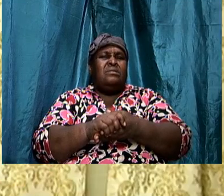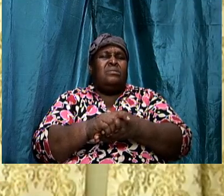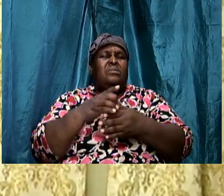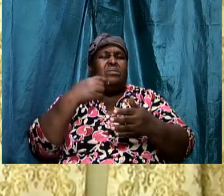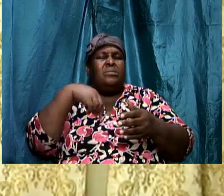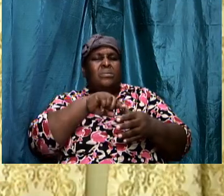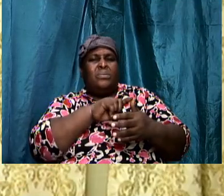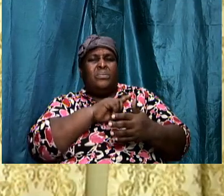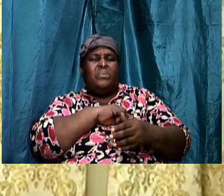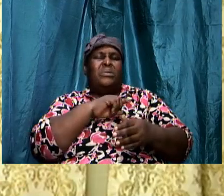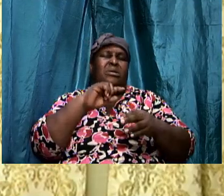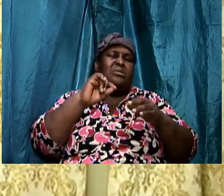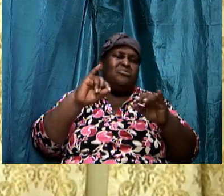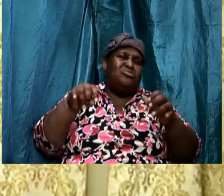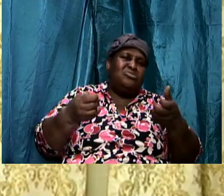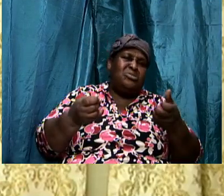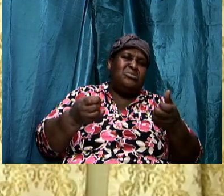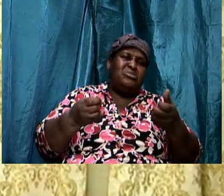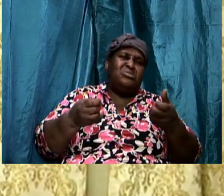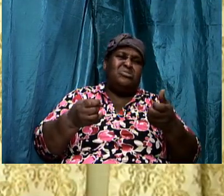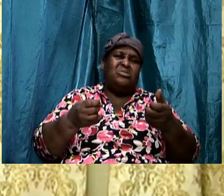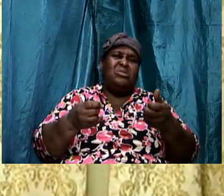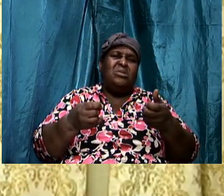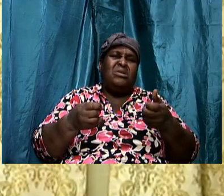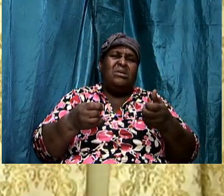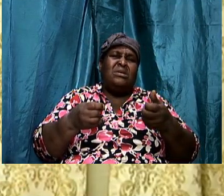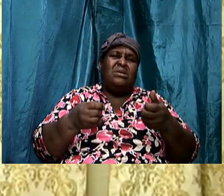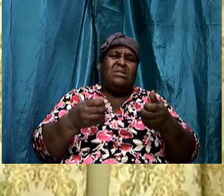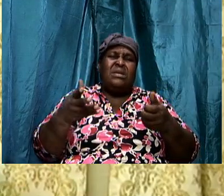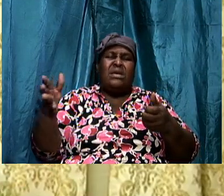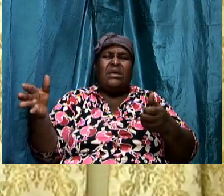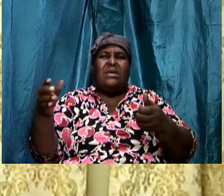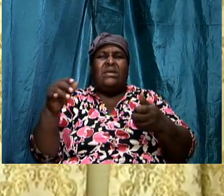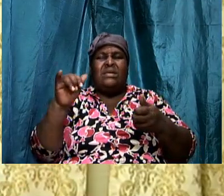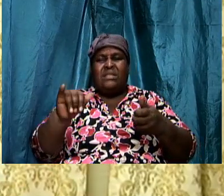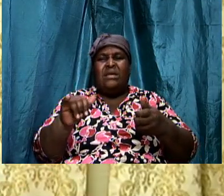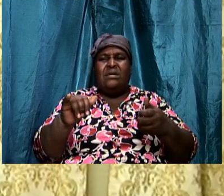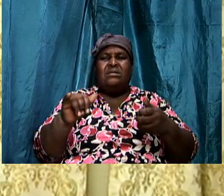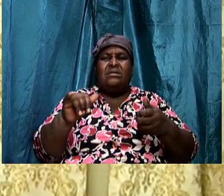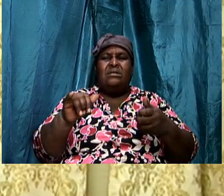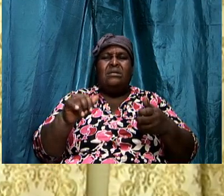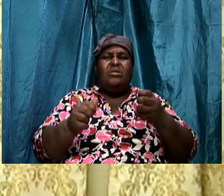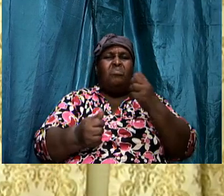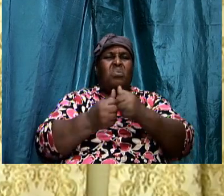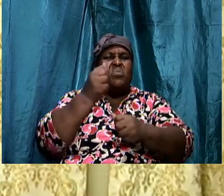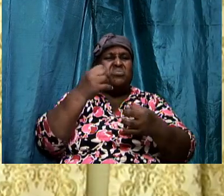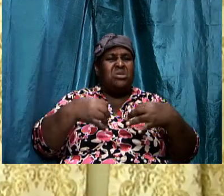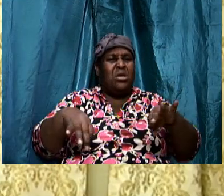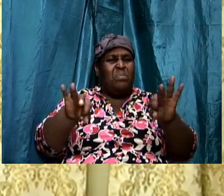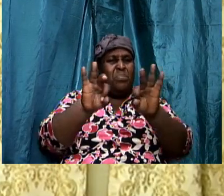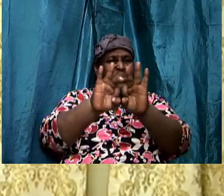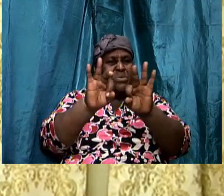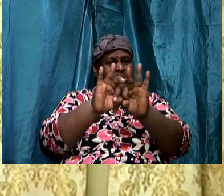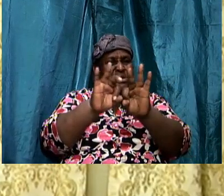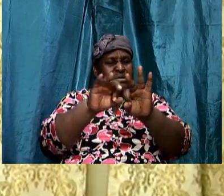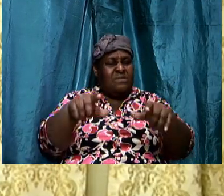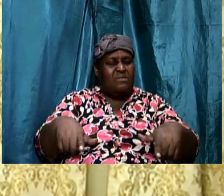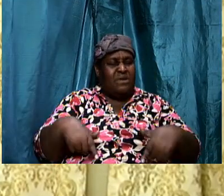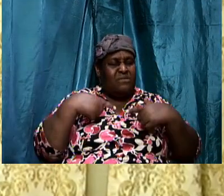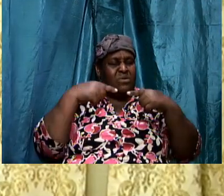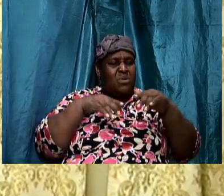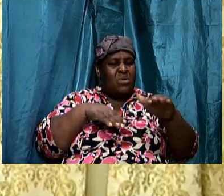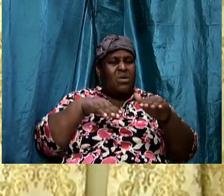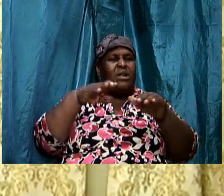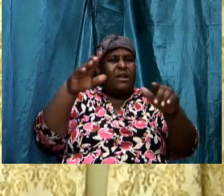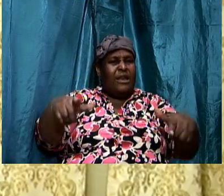This most important element of living. Walking with almighty God. God.